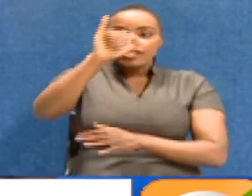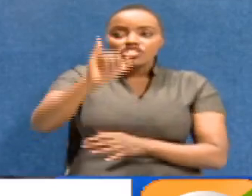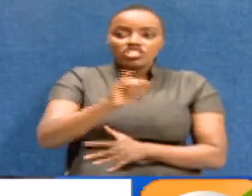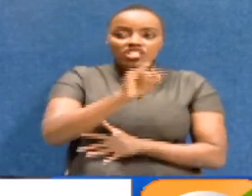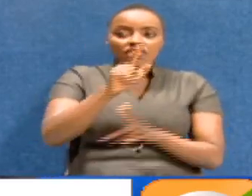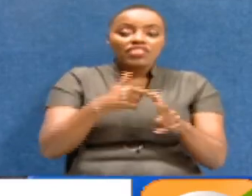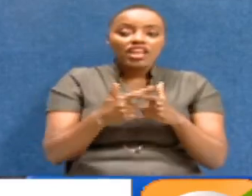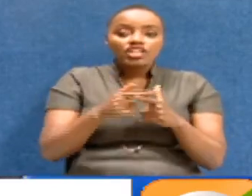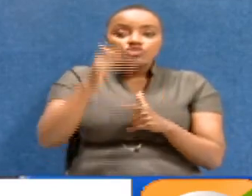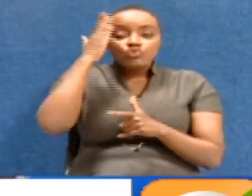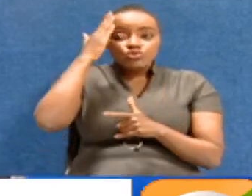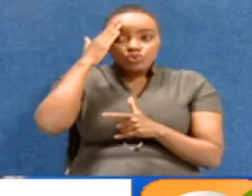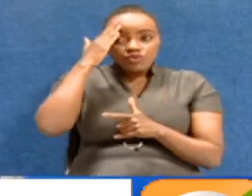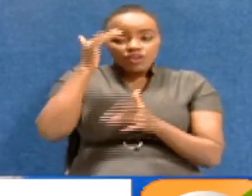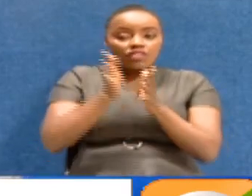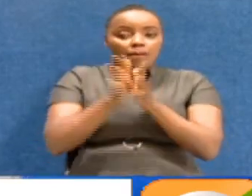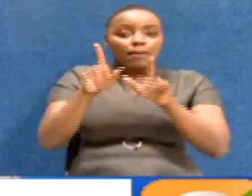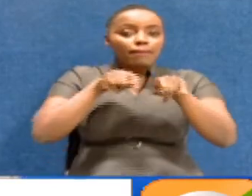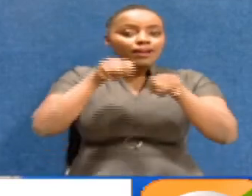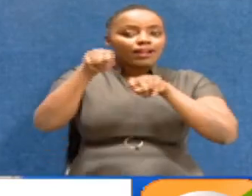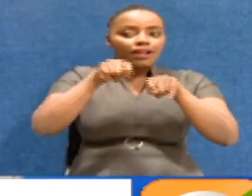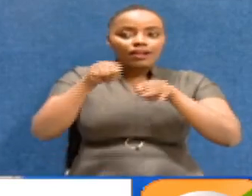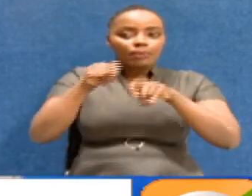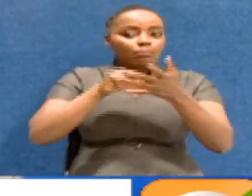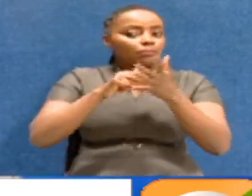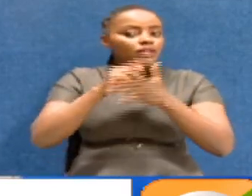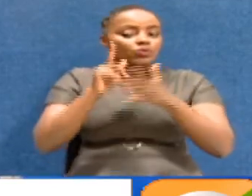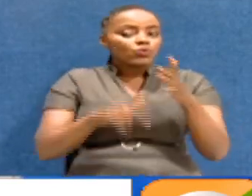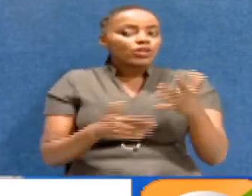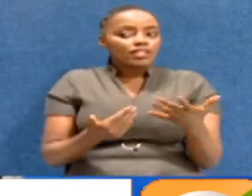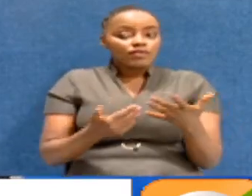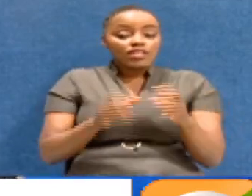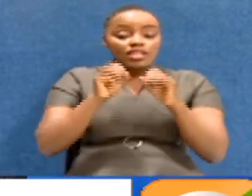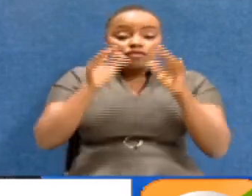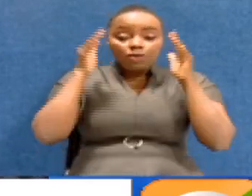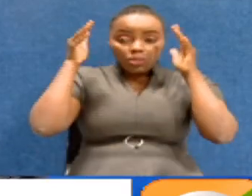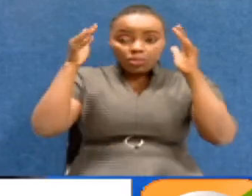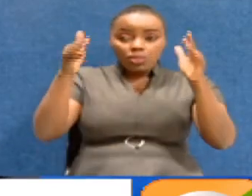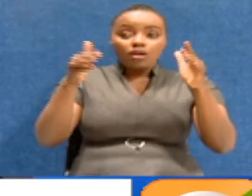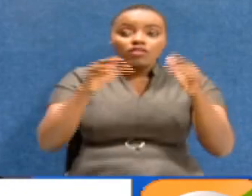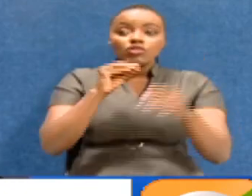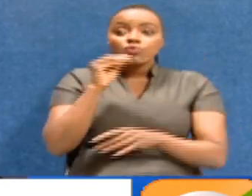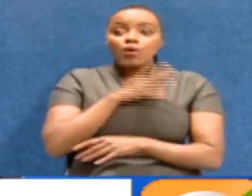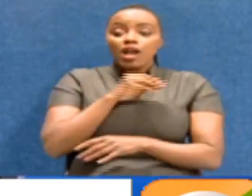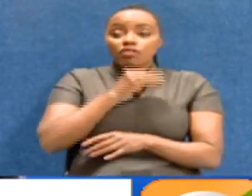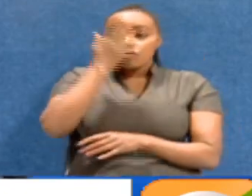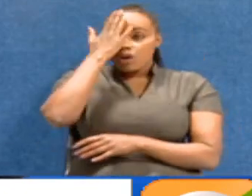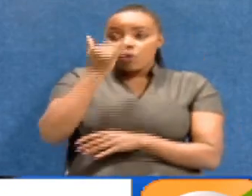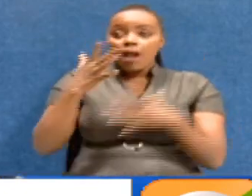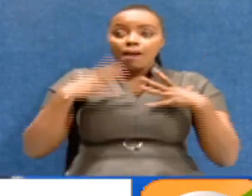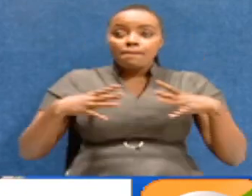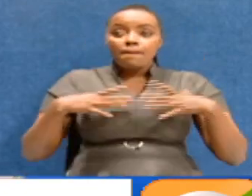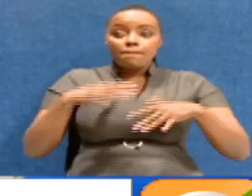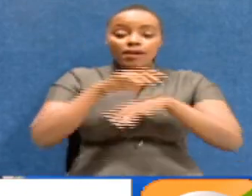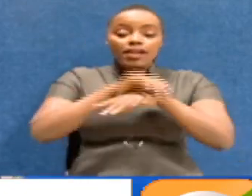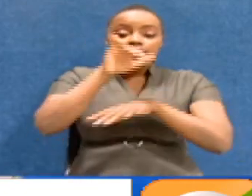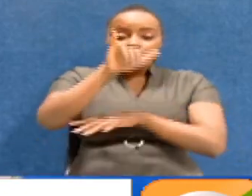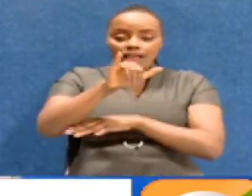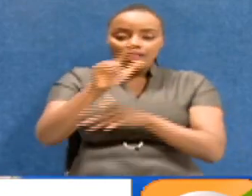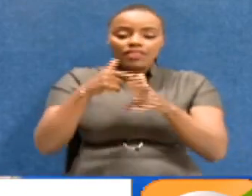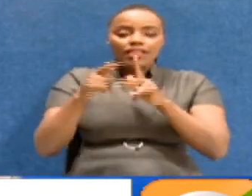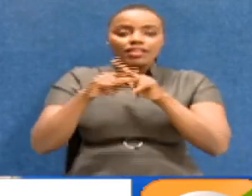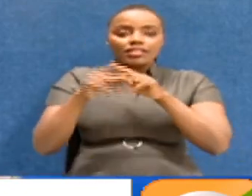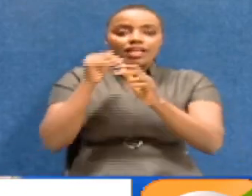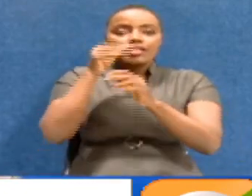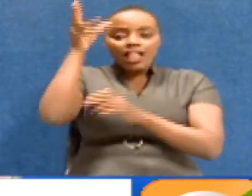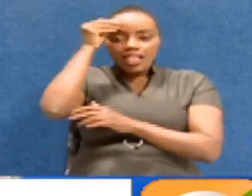you know what public administration is. And if you look at a lot of the things that you are complaining about, so that people get in and begin landing on the